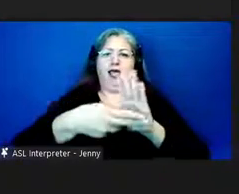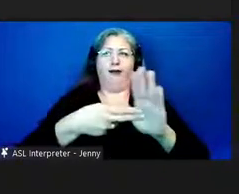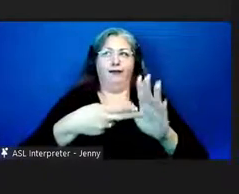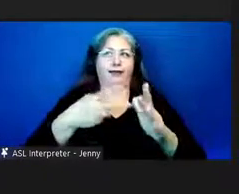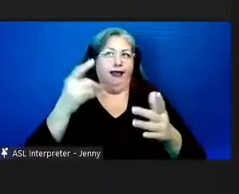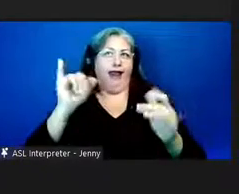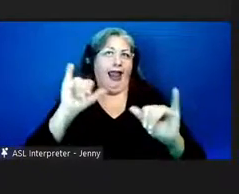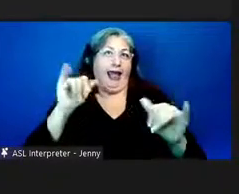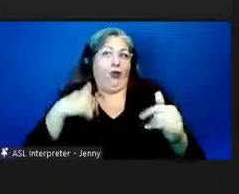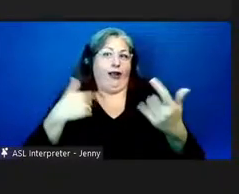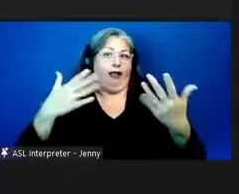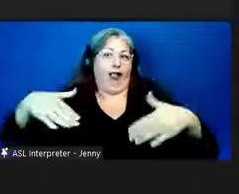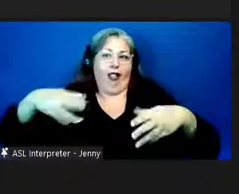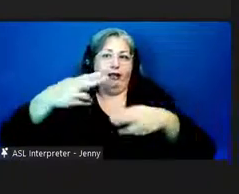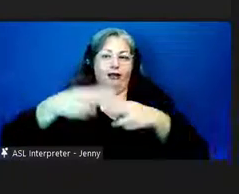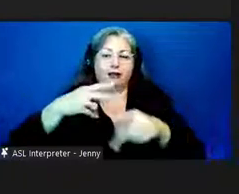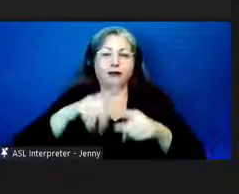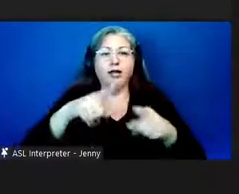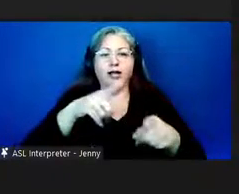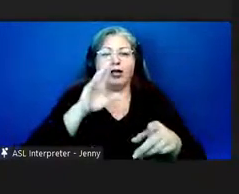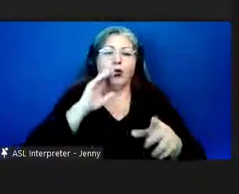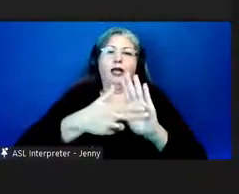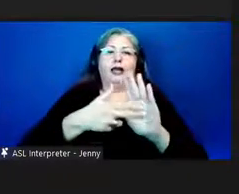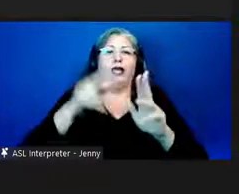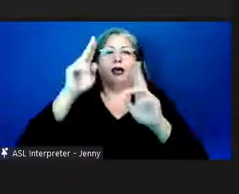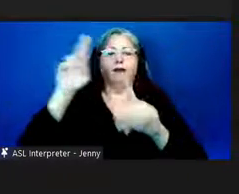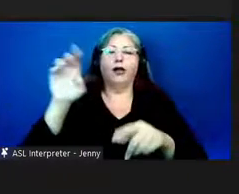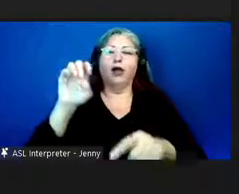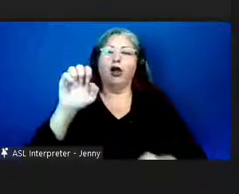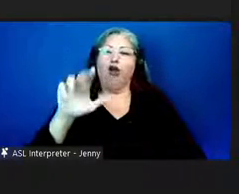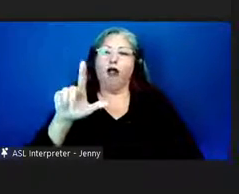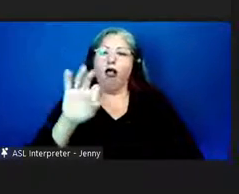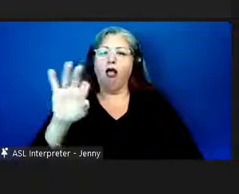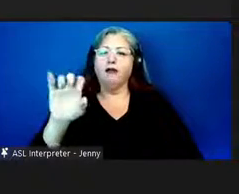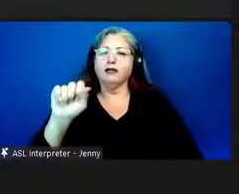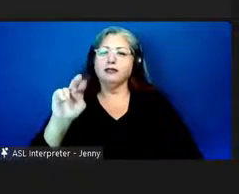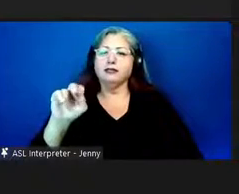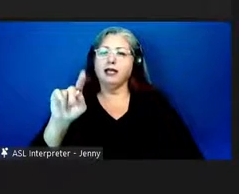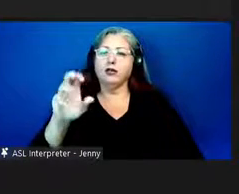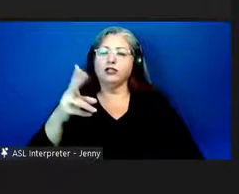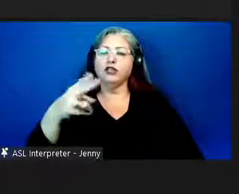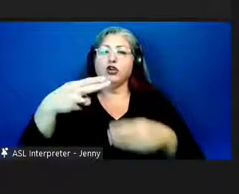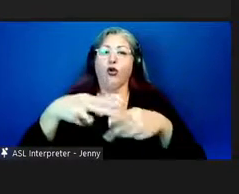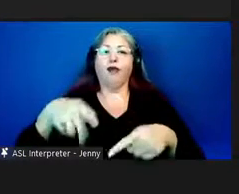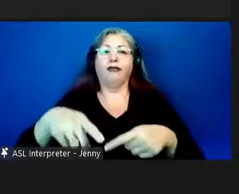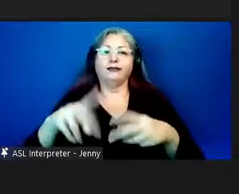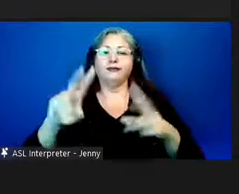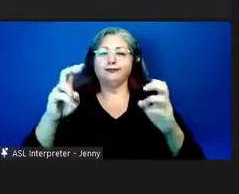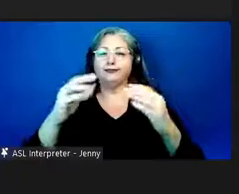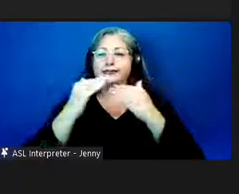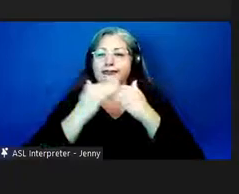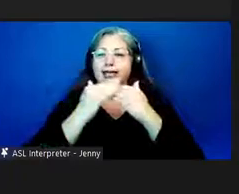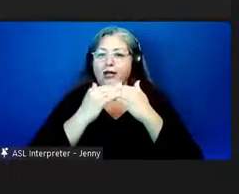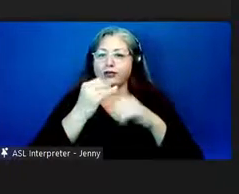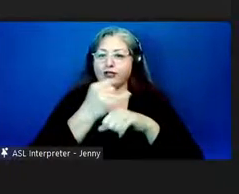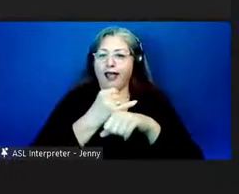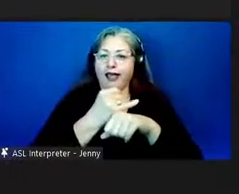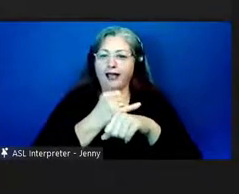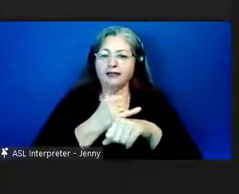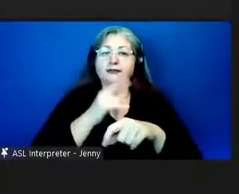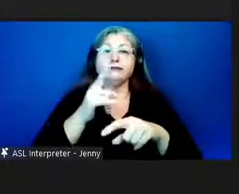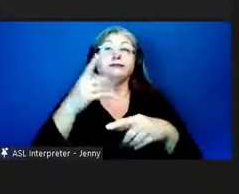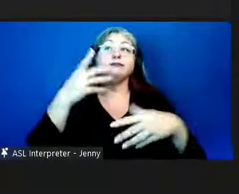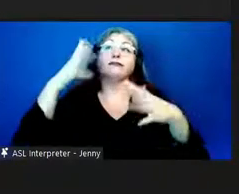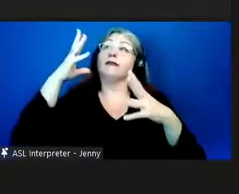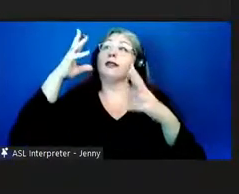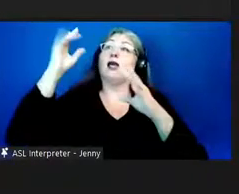name but he said it's going to name it after the earl of sandwich so he called the islands the sandwich islands then he left for